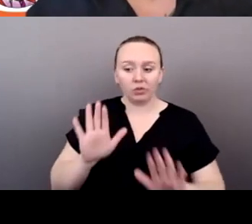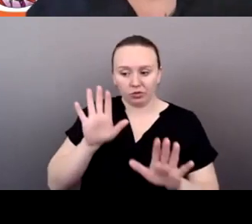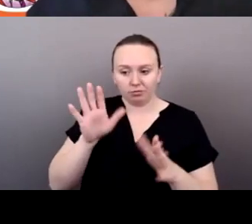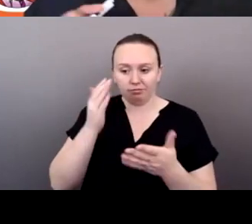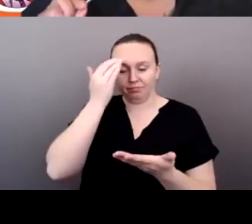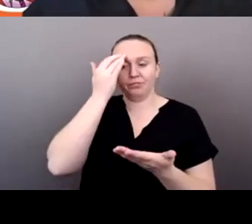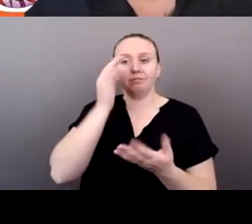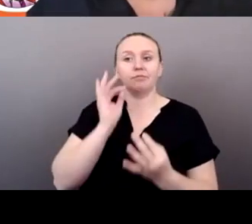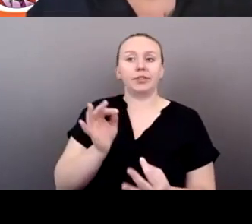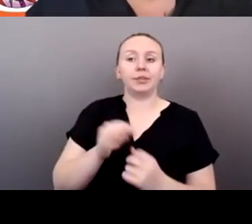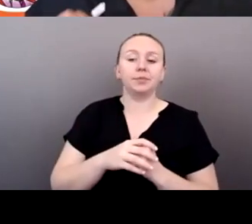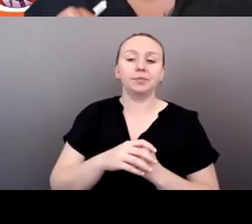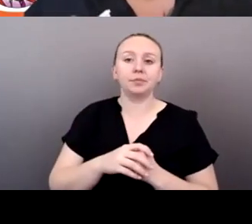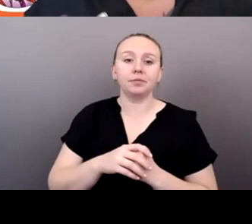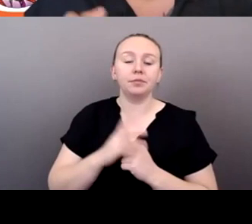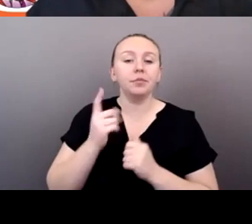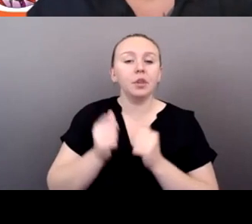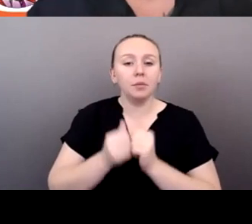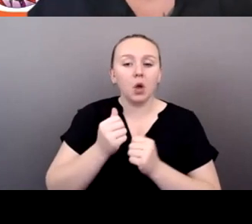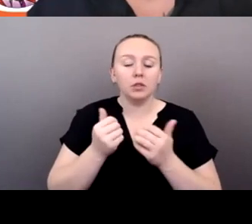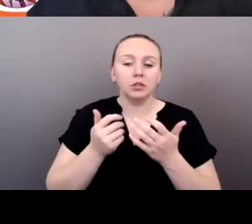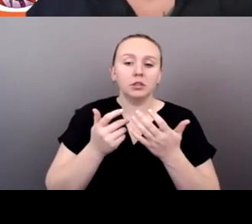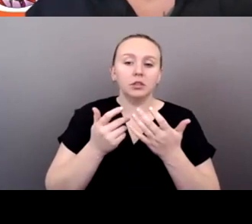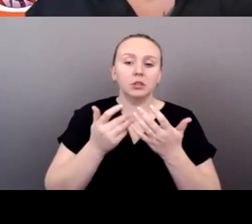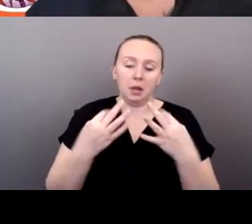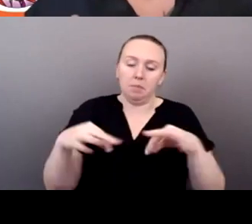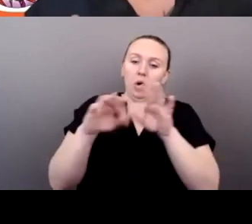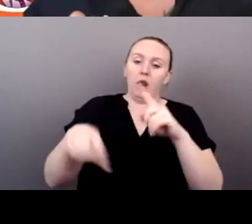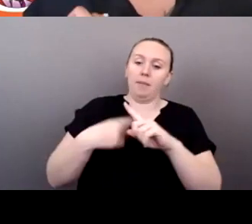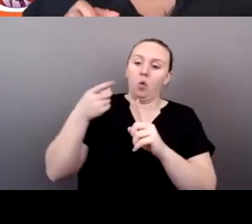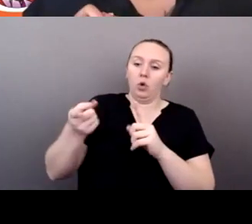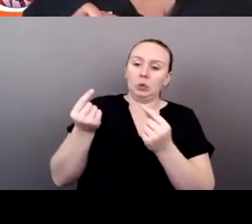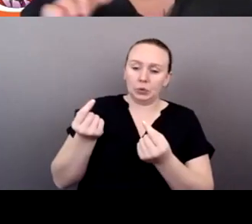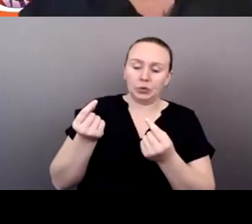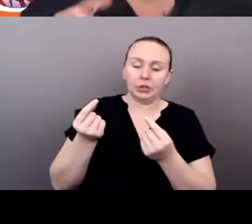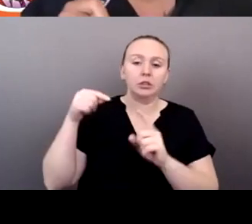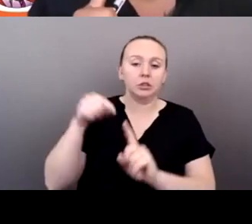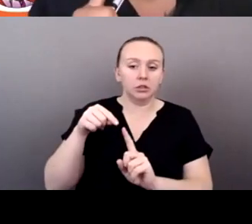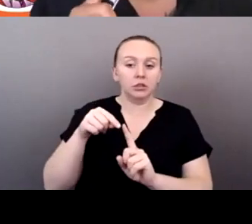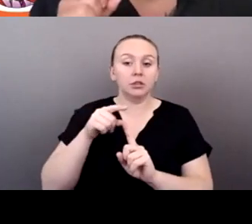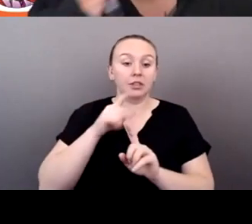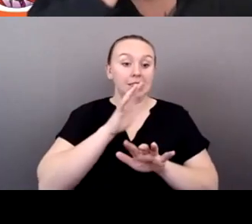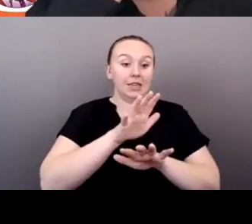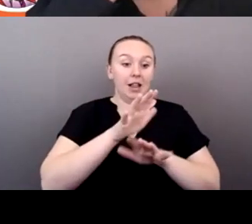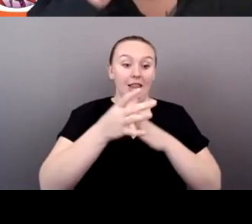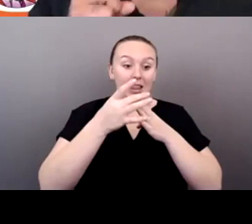it's, here's the thing that's most poignant about what y'all are doing is that it's in, it's indigenous led.